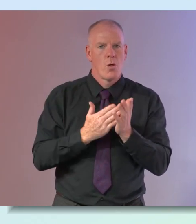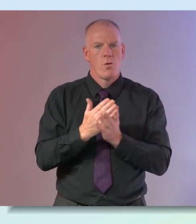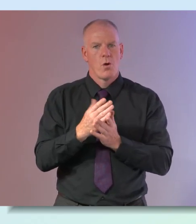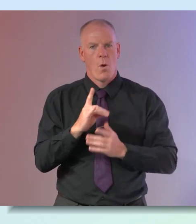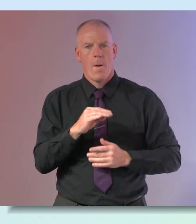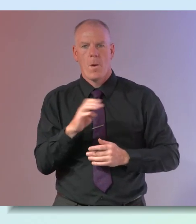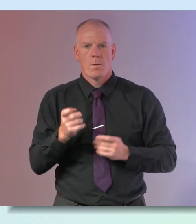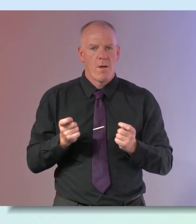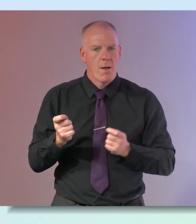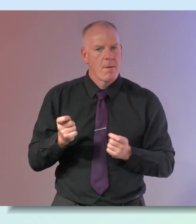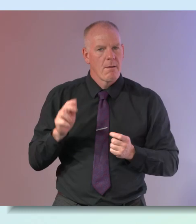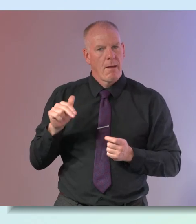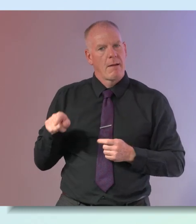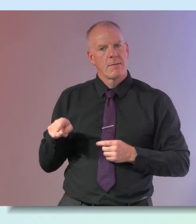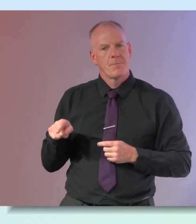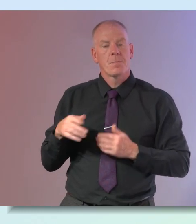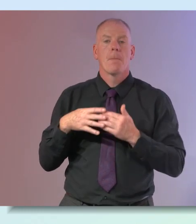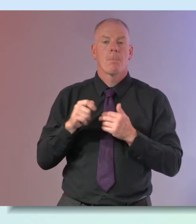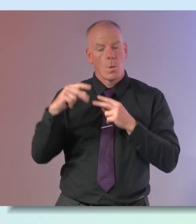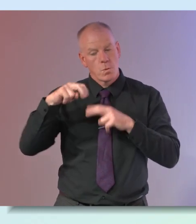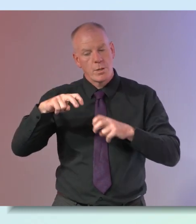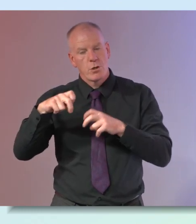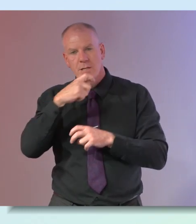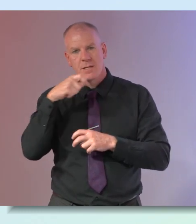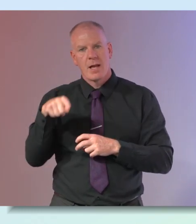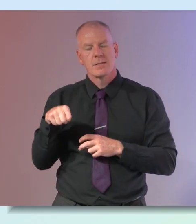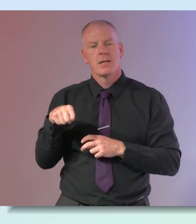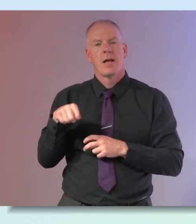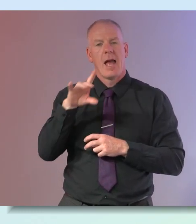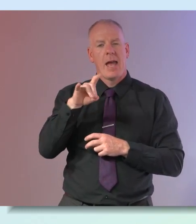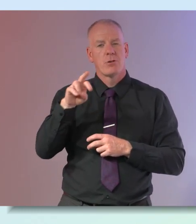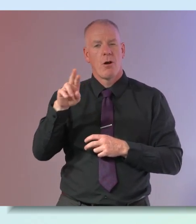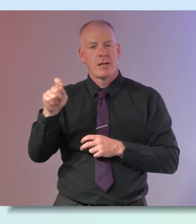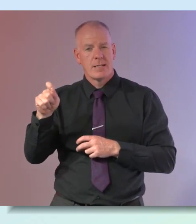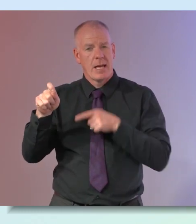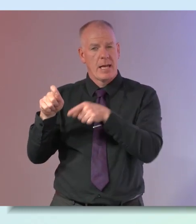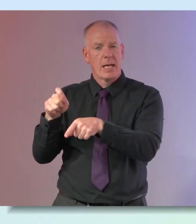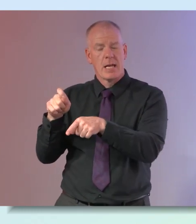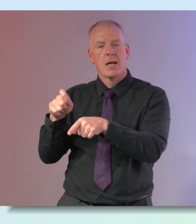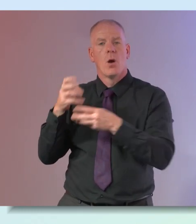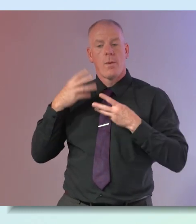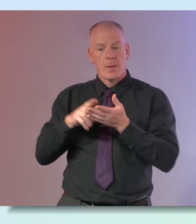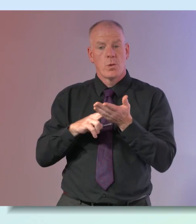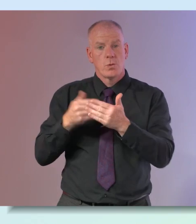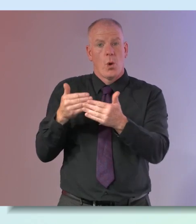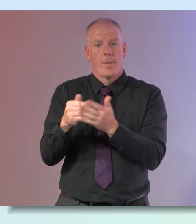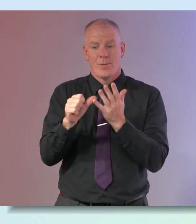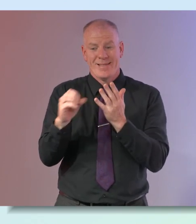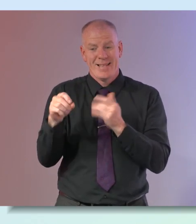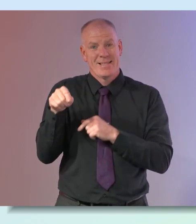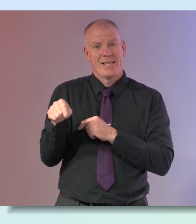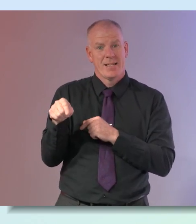hormonal therapy and most of the studies would suggest that if women use hormonal therapy up until about the age of 60